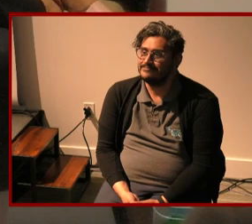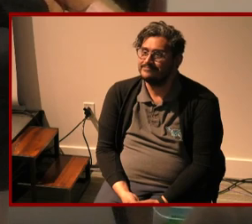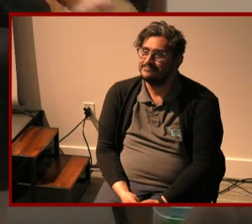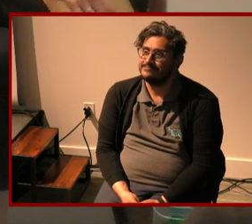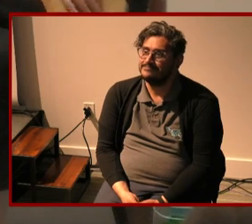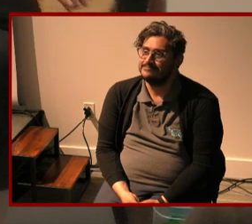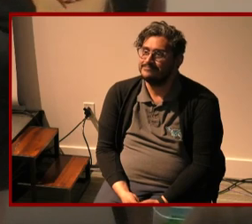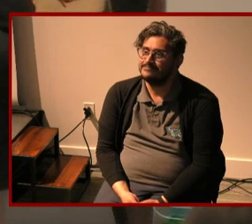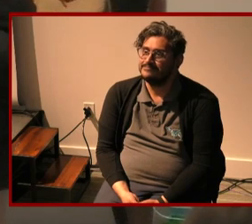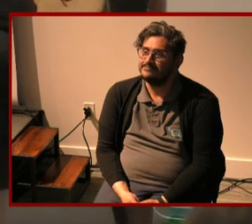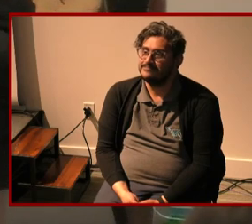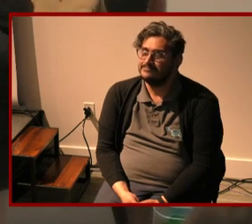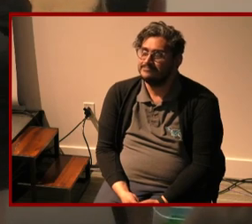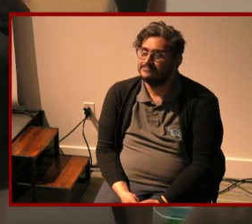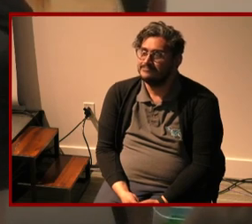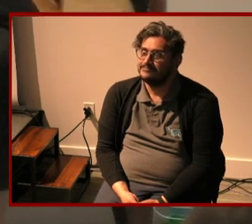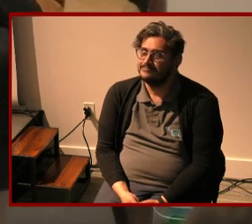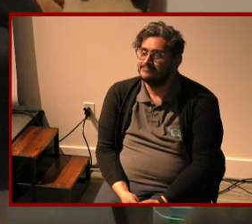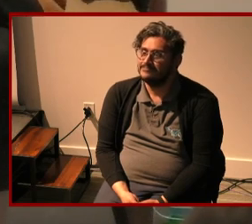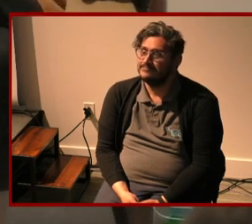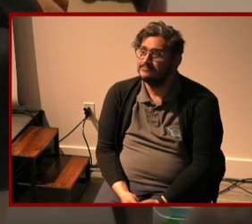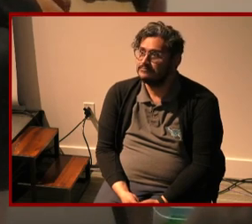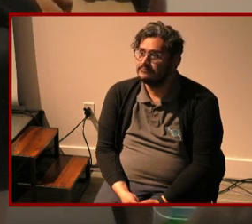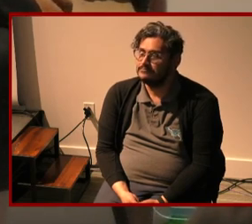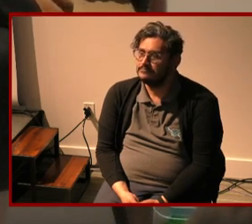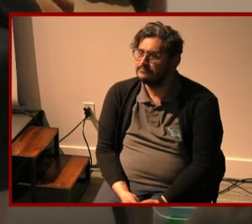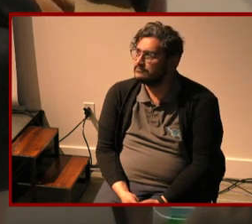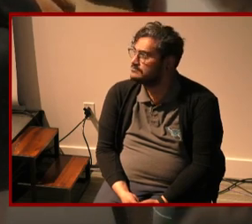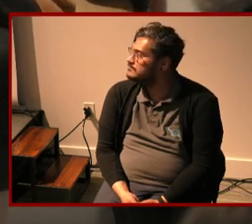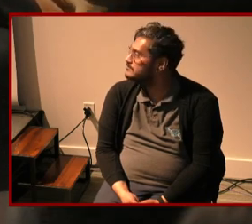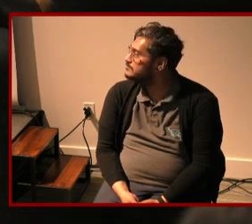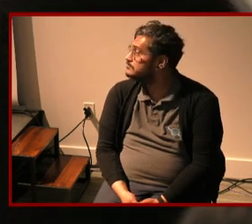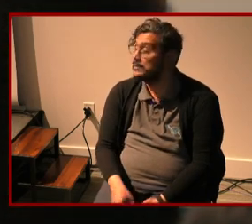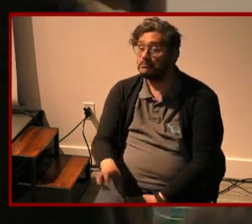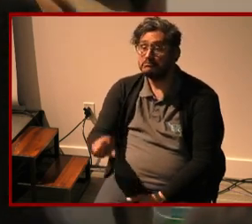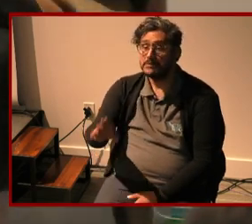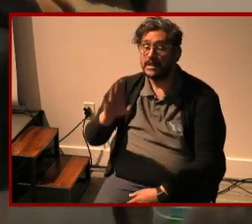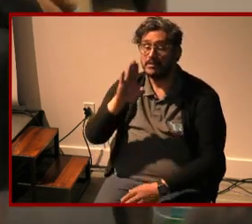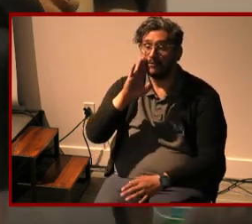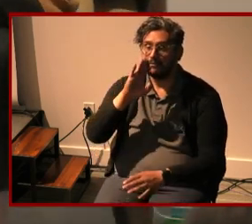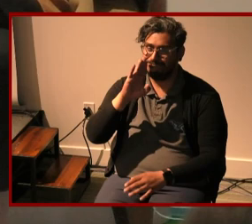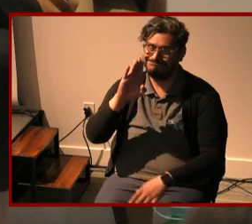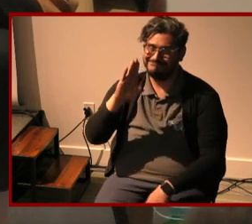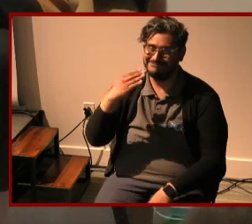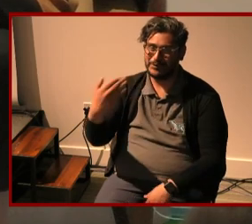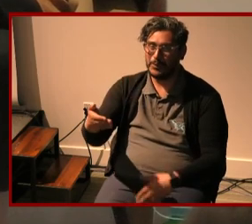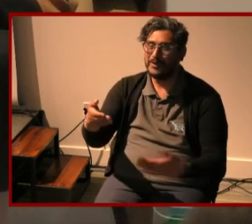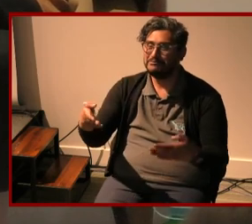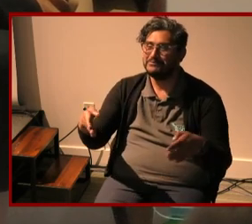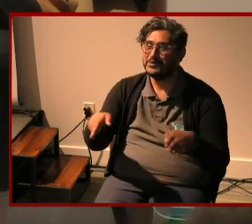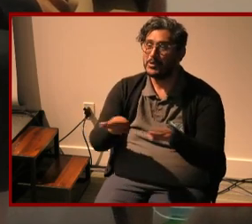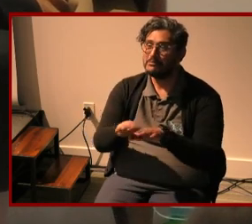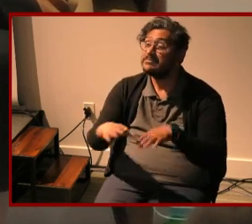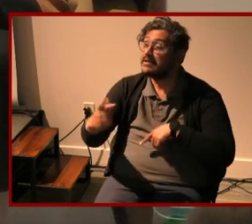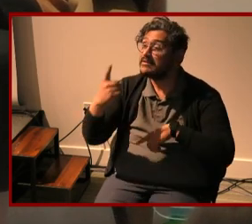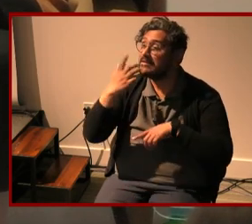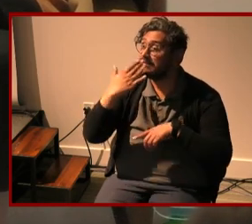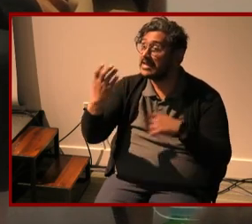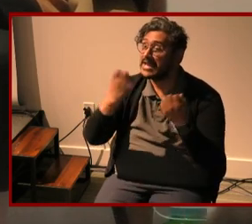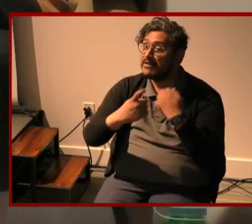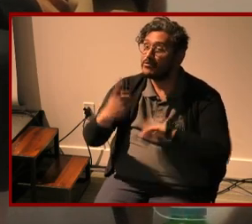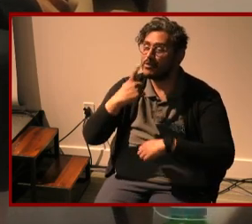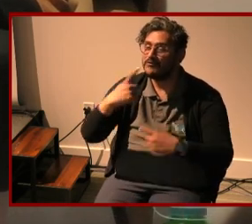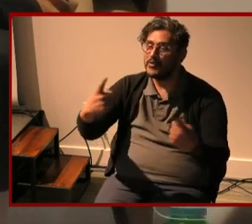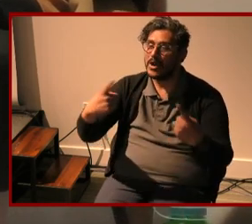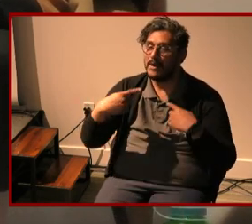yeah so we will come to a close now and i just want to thank everybody in attendance today